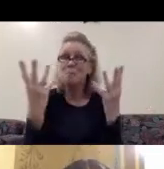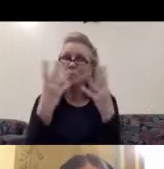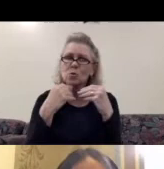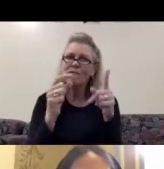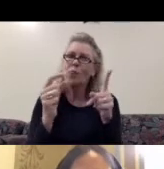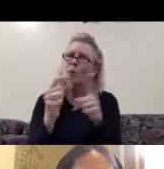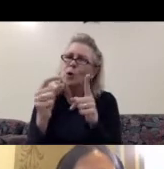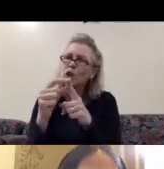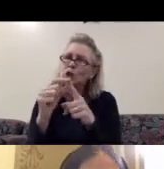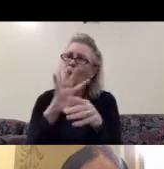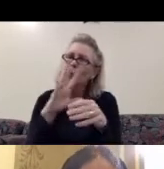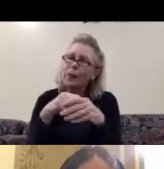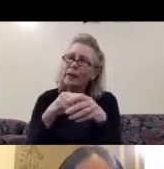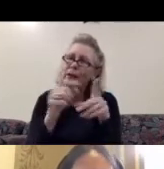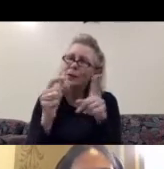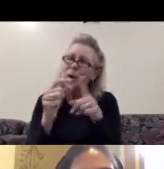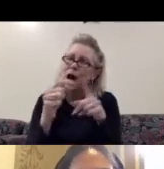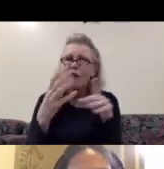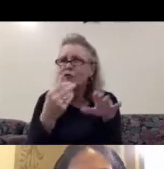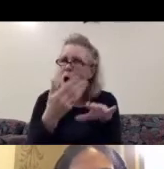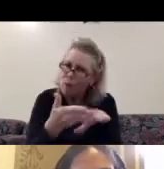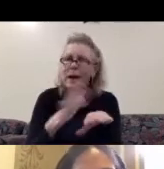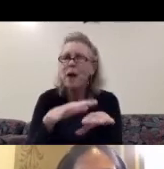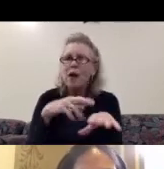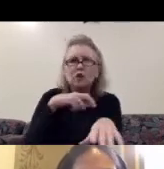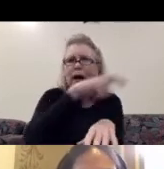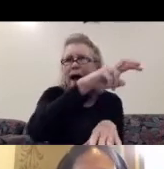within the word. So let's keep traveling. Thank you very much.